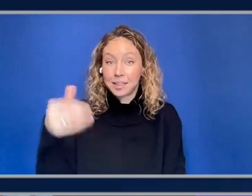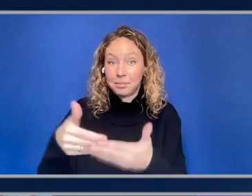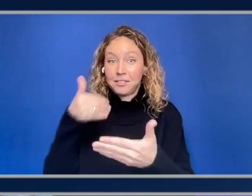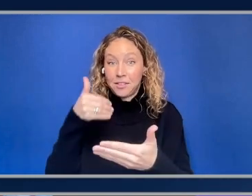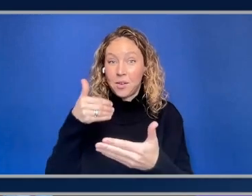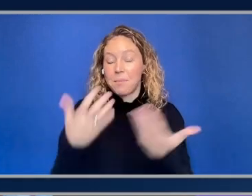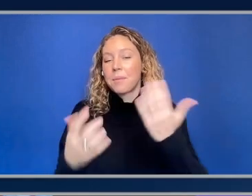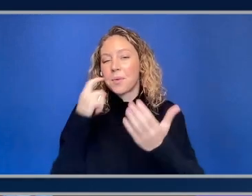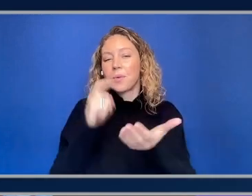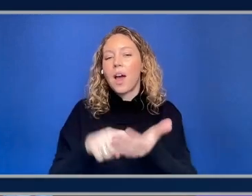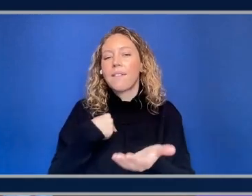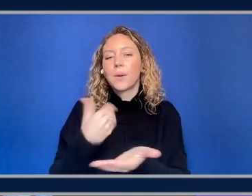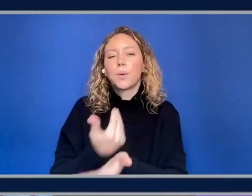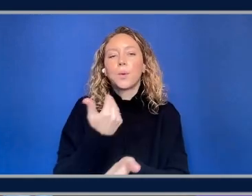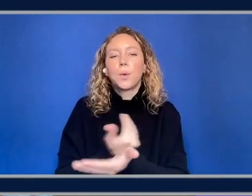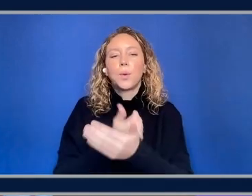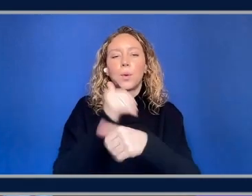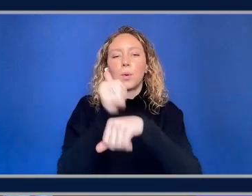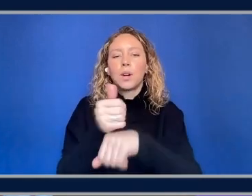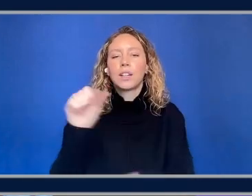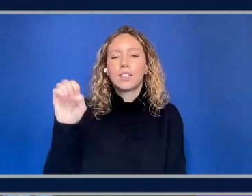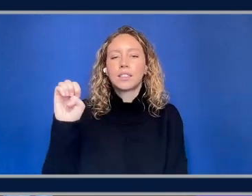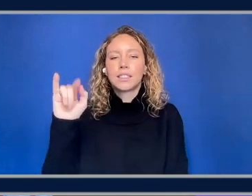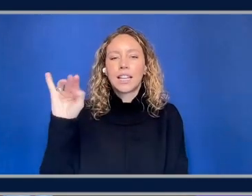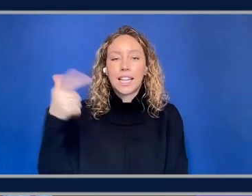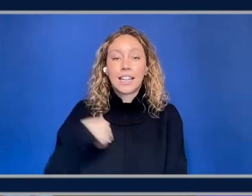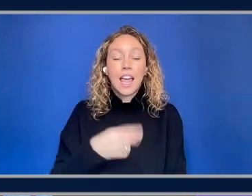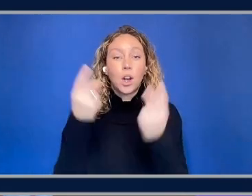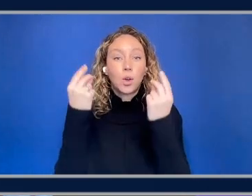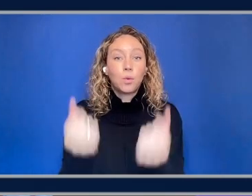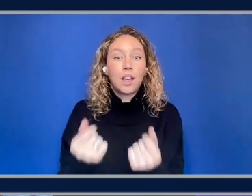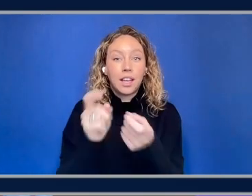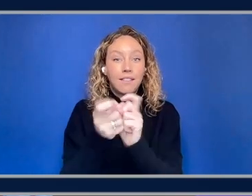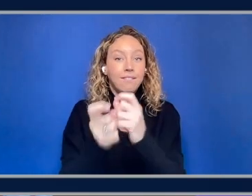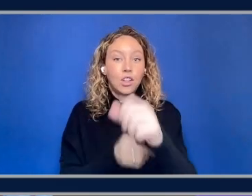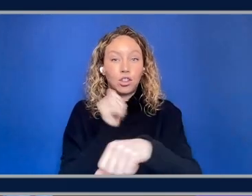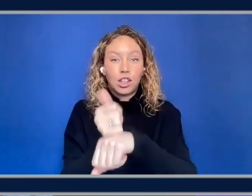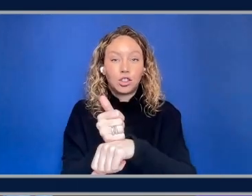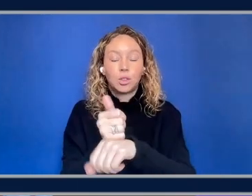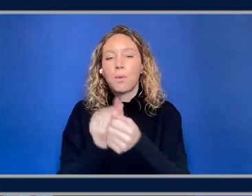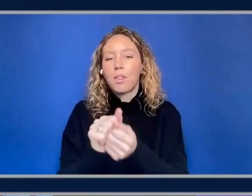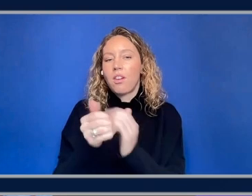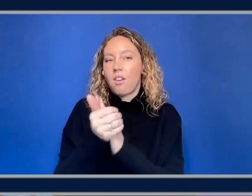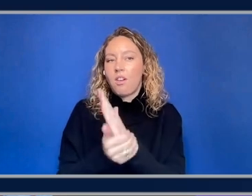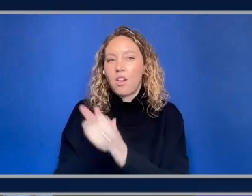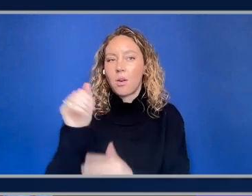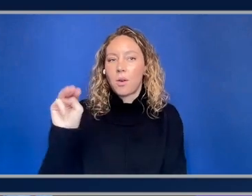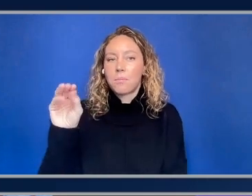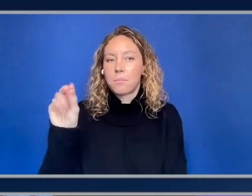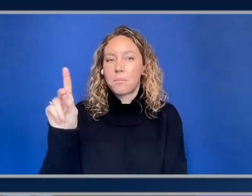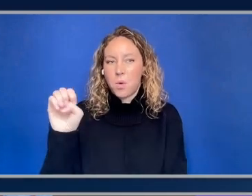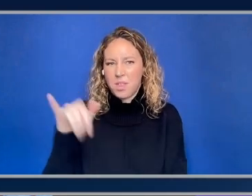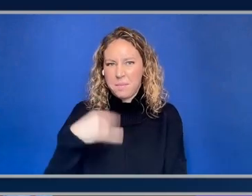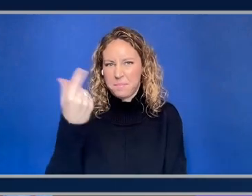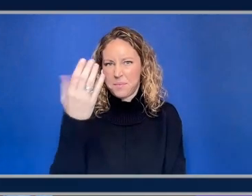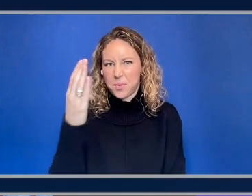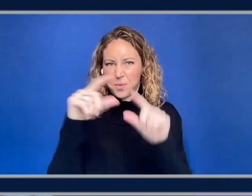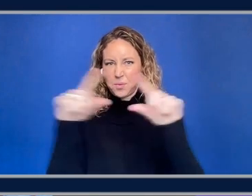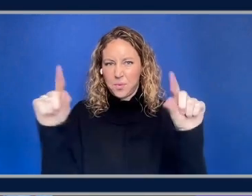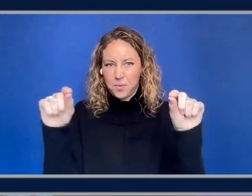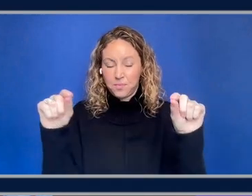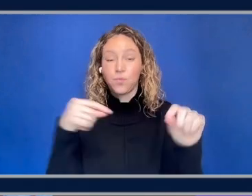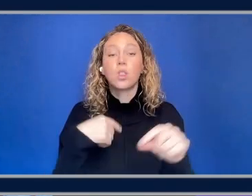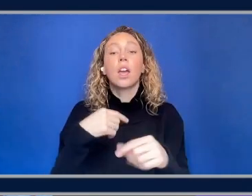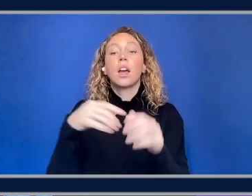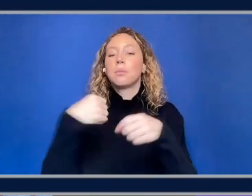now there's this new setting up at the top, a quick configuration with EKS auto mode. EKS has selected a new cluster name for